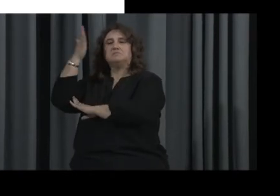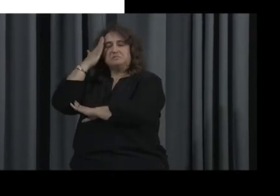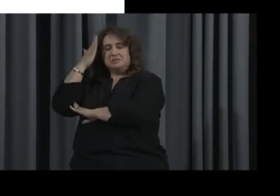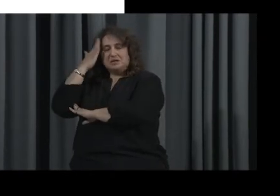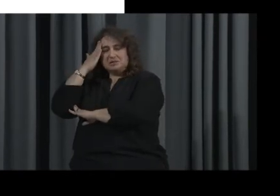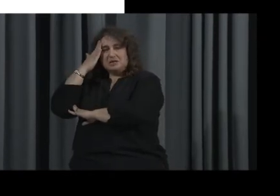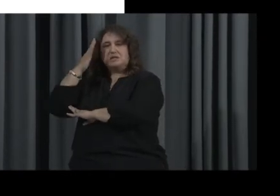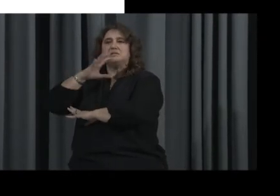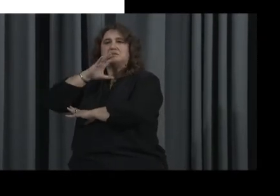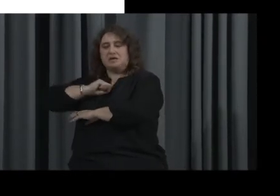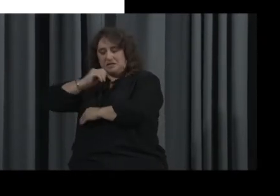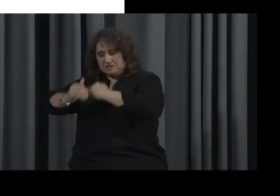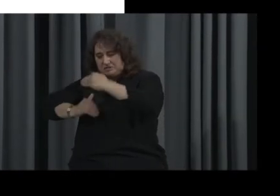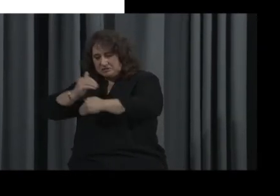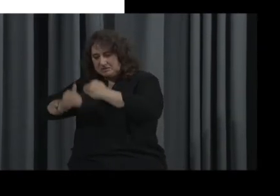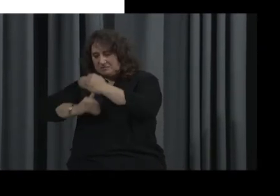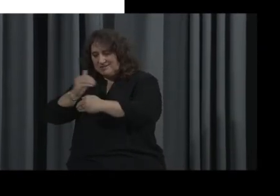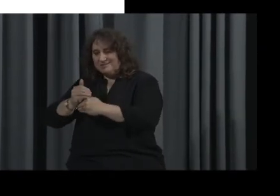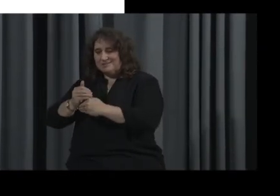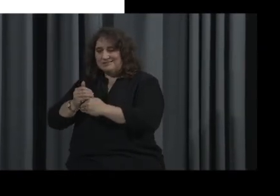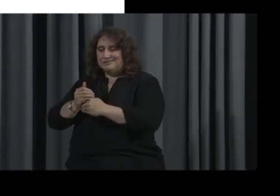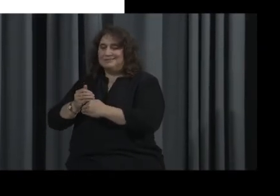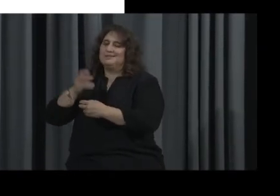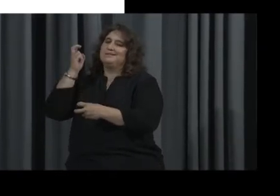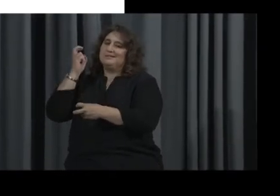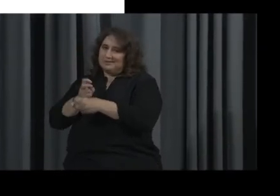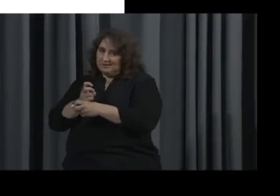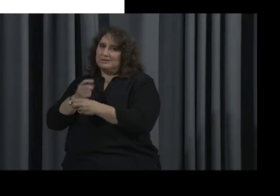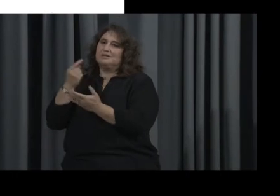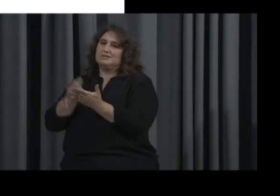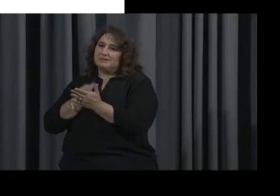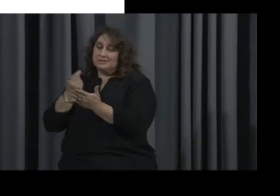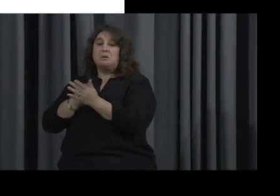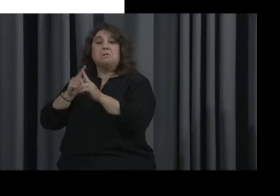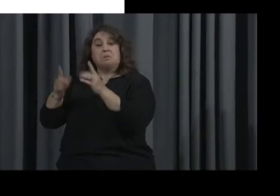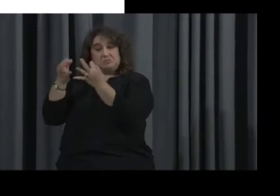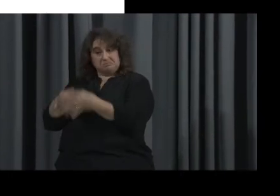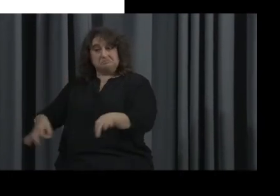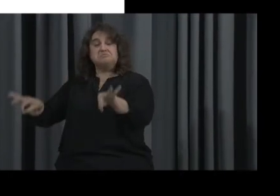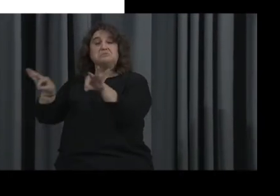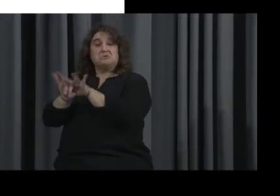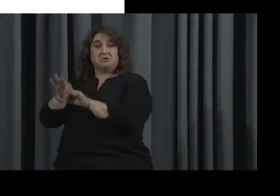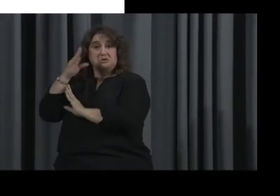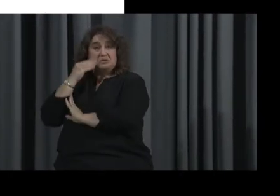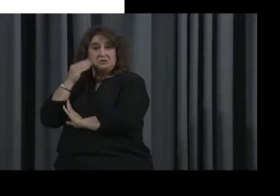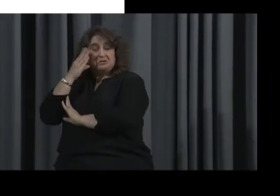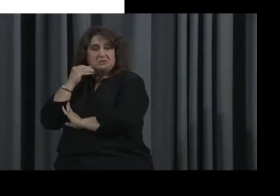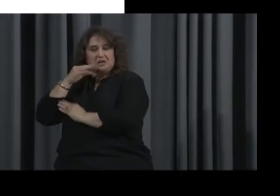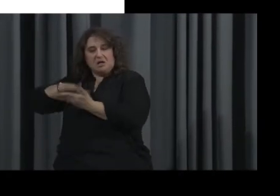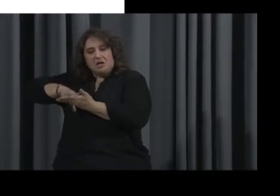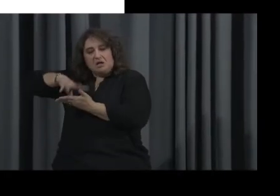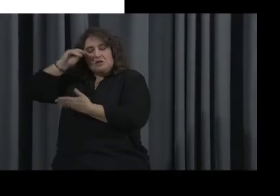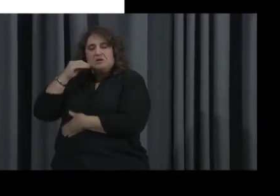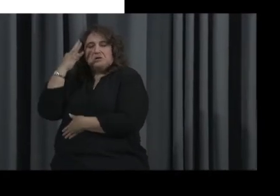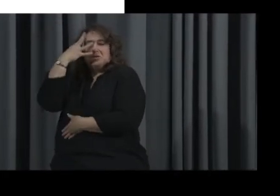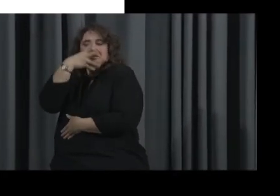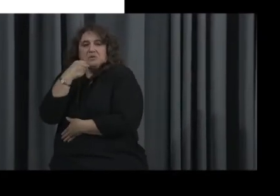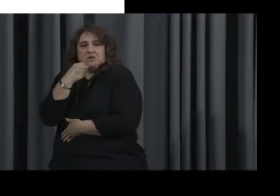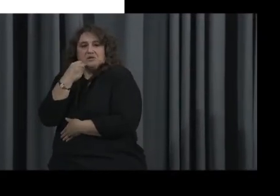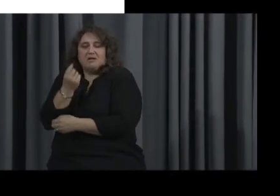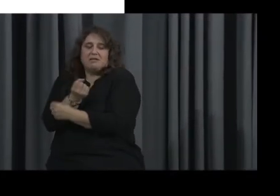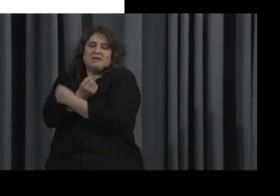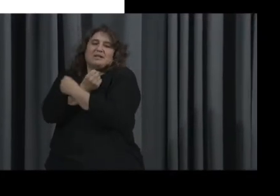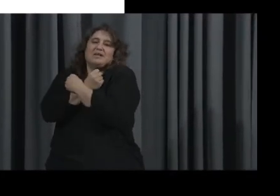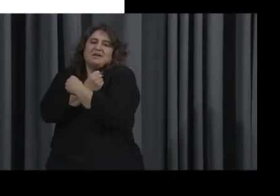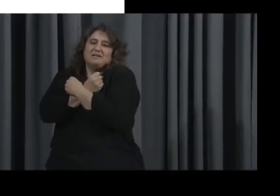aging is not always easy, but worth the experience, learning the beauty of love, life,